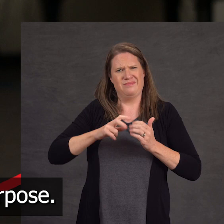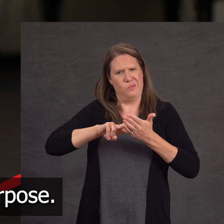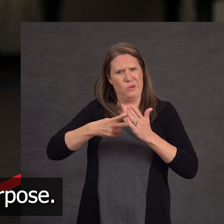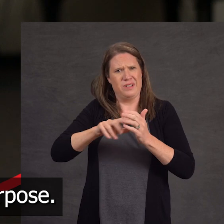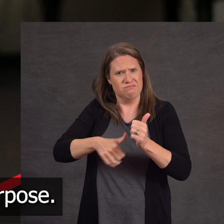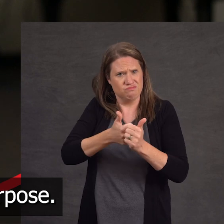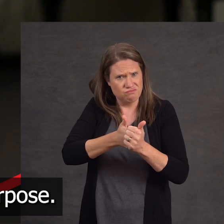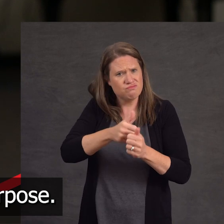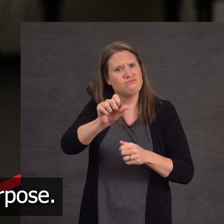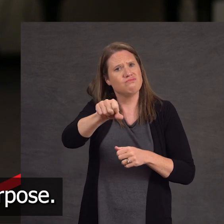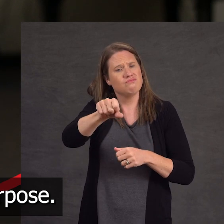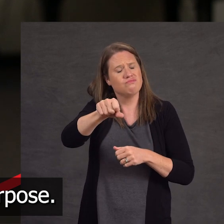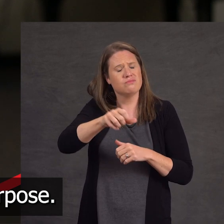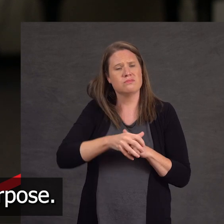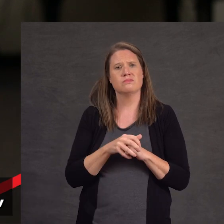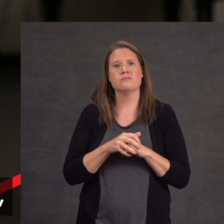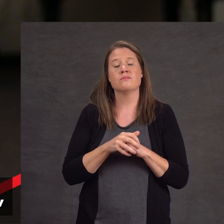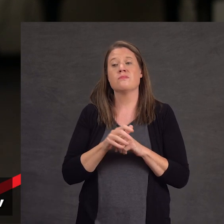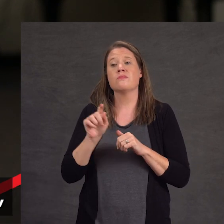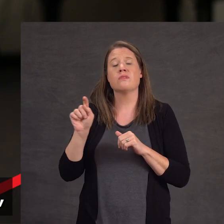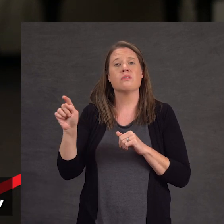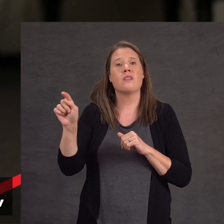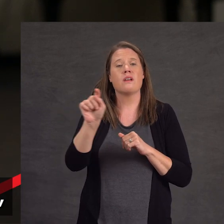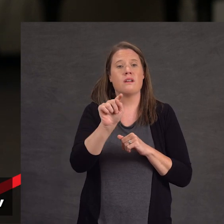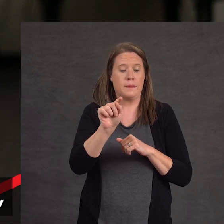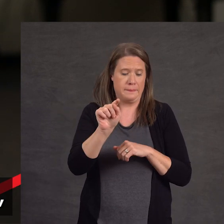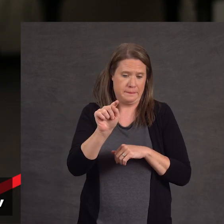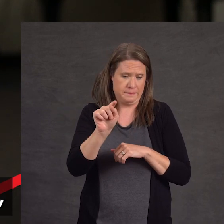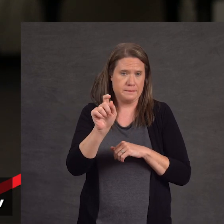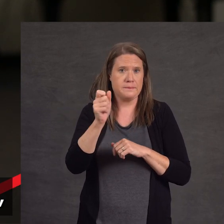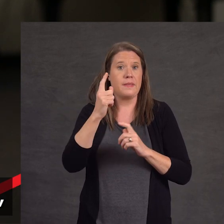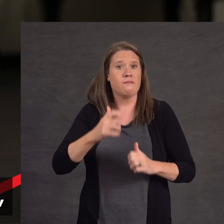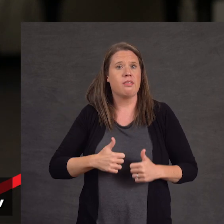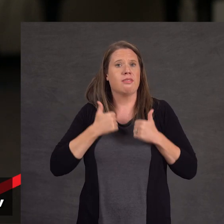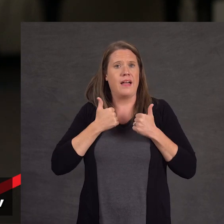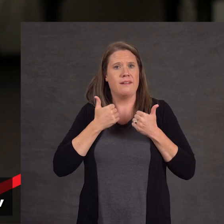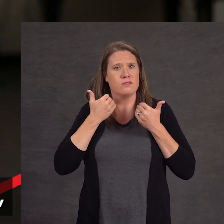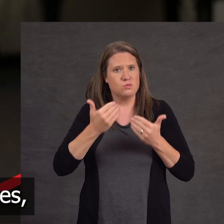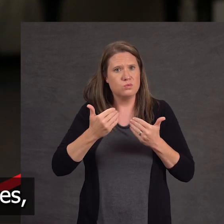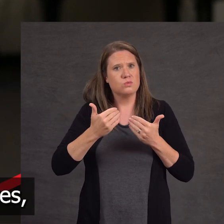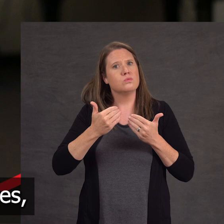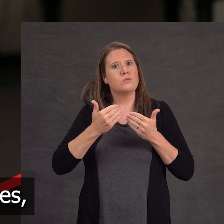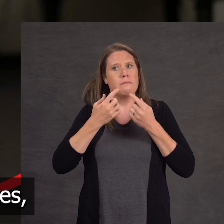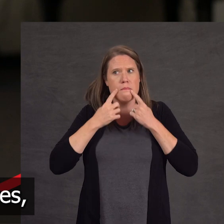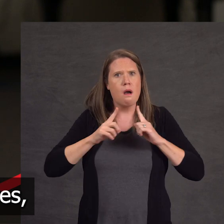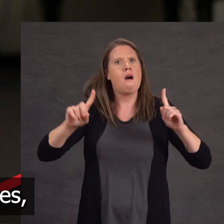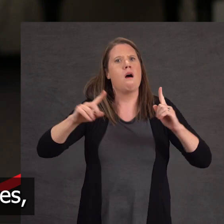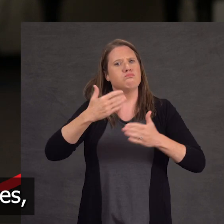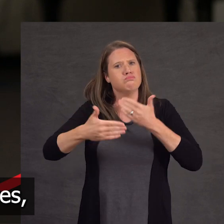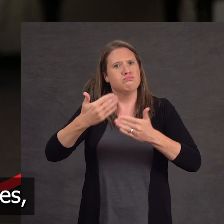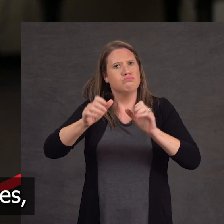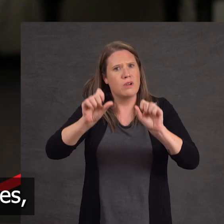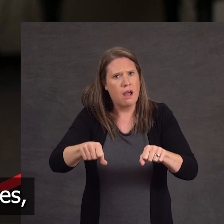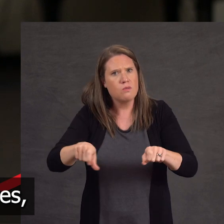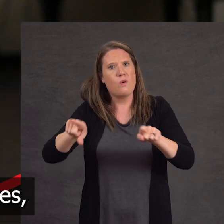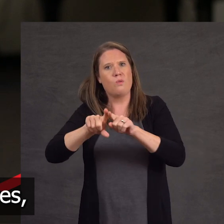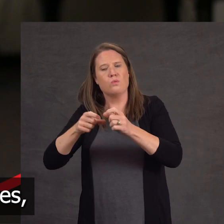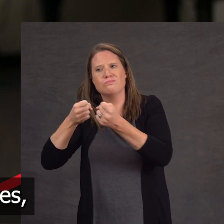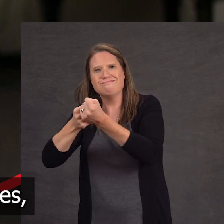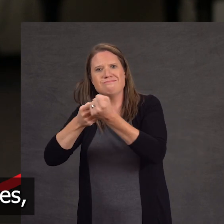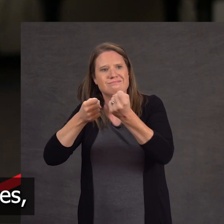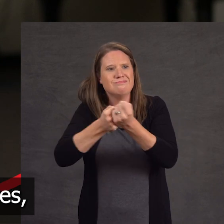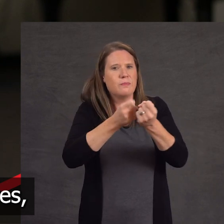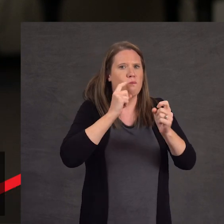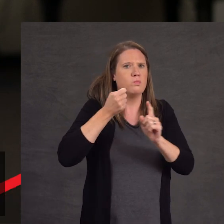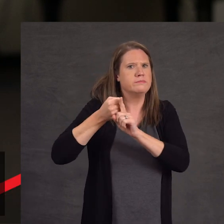purpose they they have a life to fulfill and and advocate for